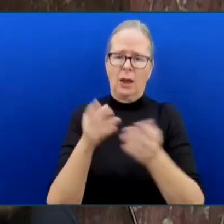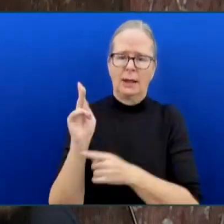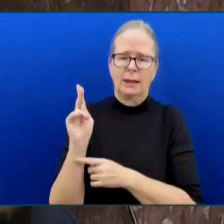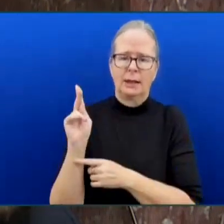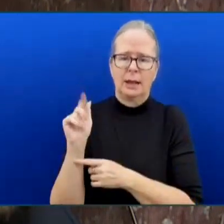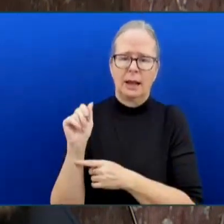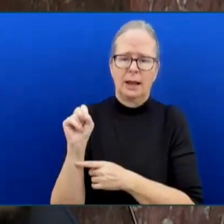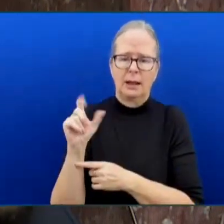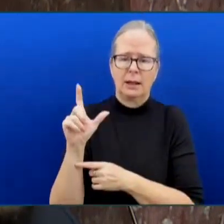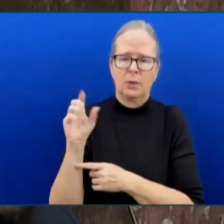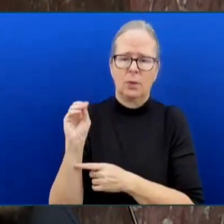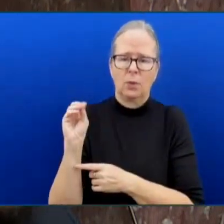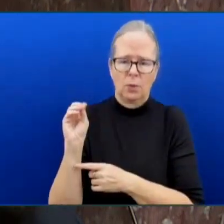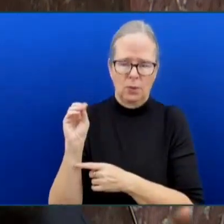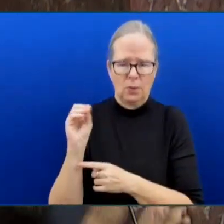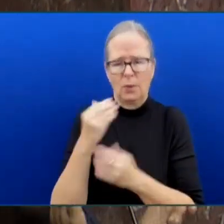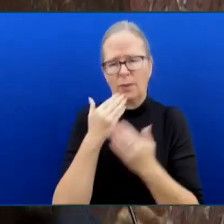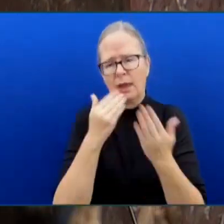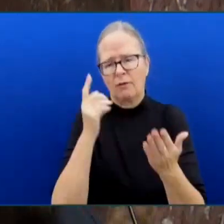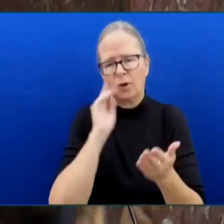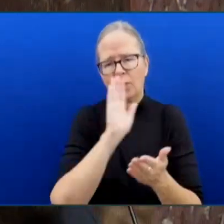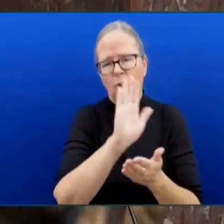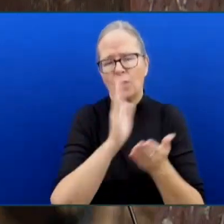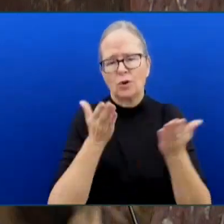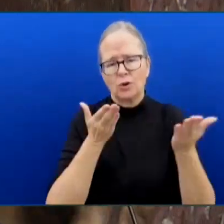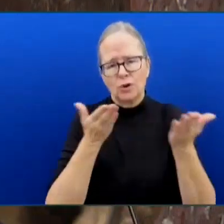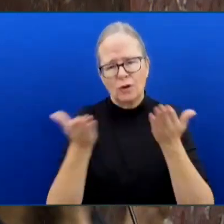compassionate service. Thank you, Honourable Speaker.